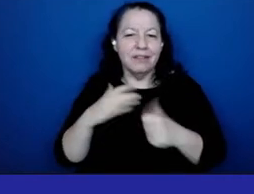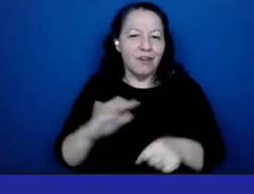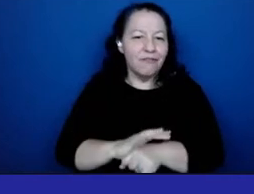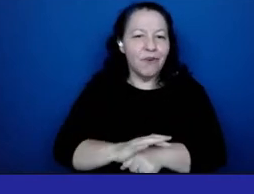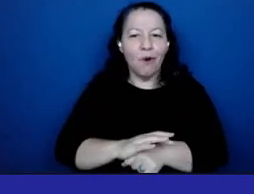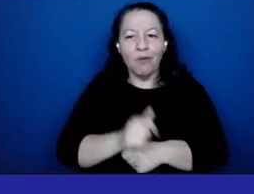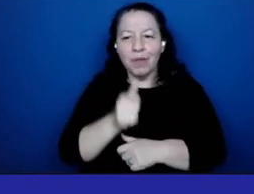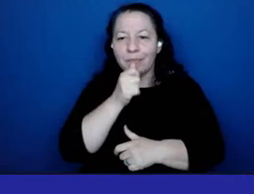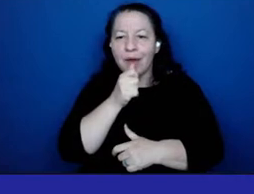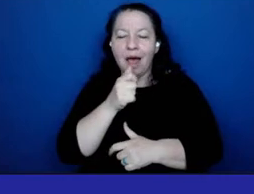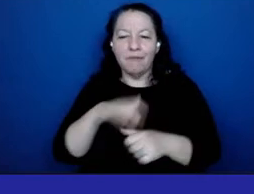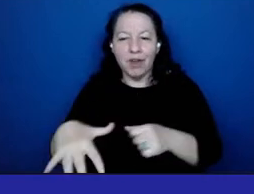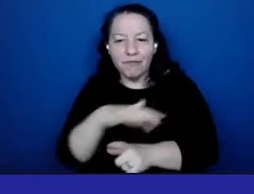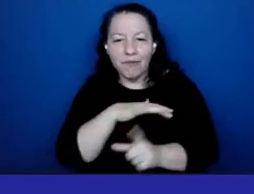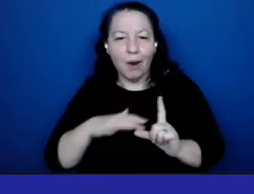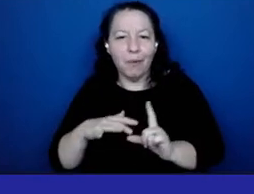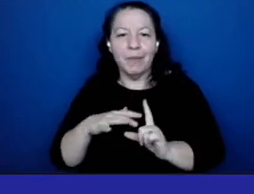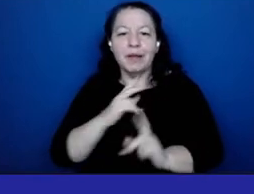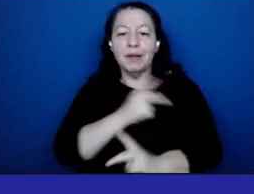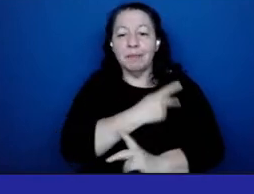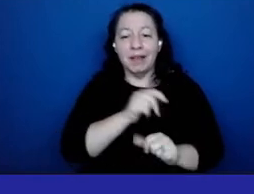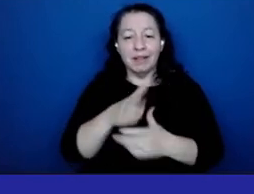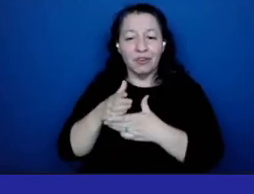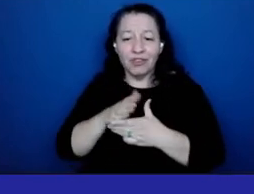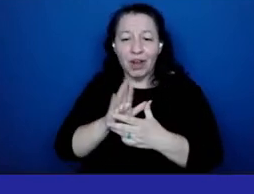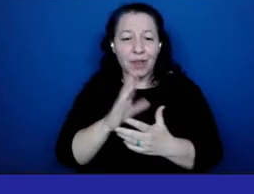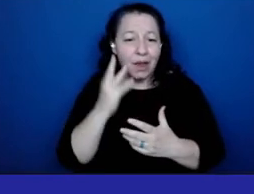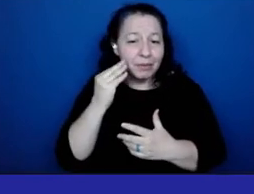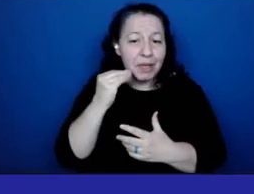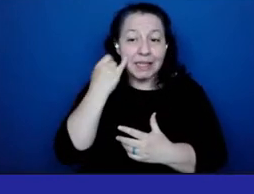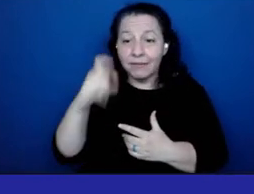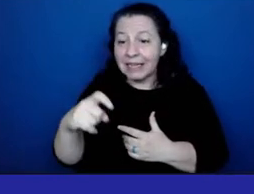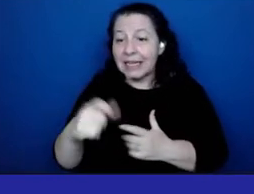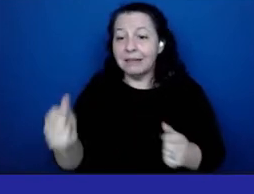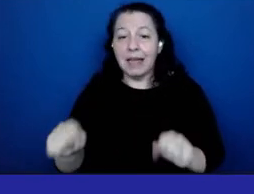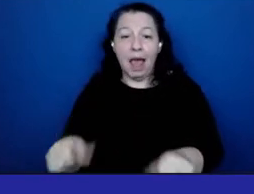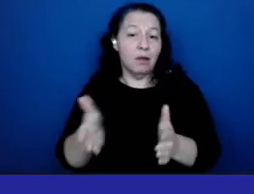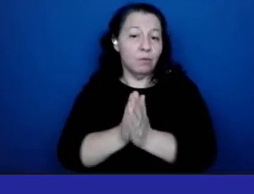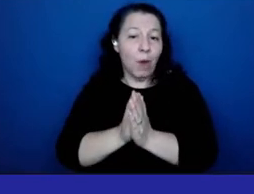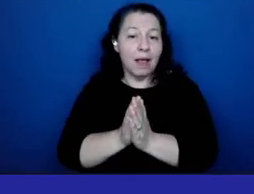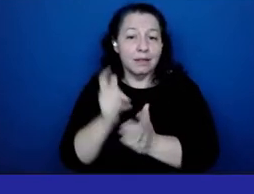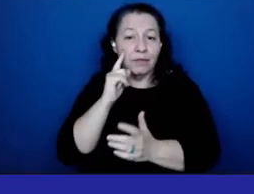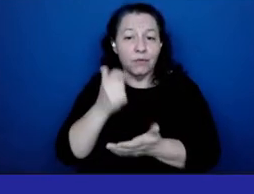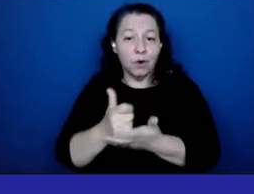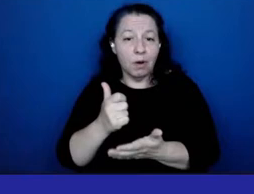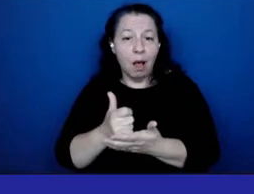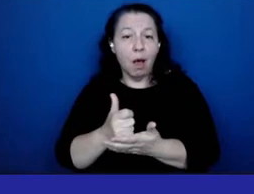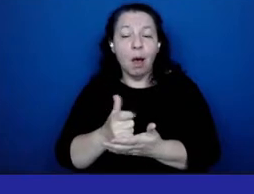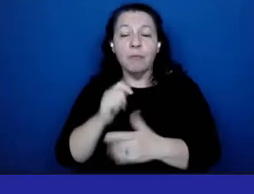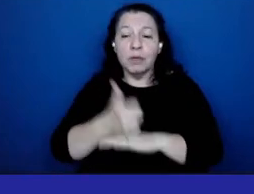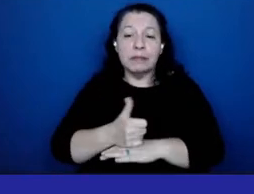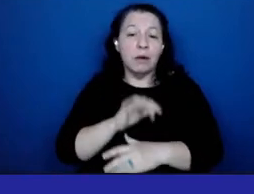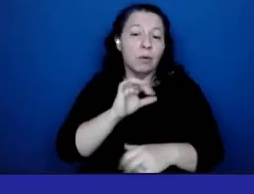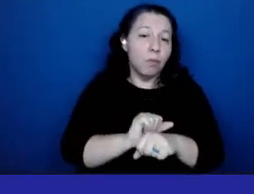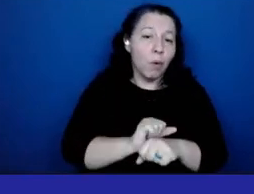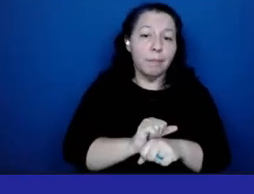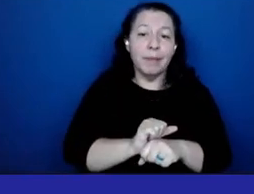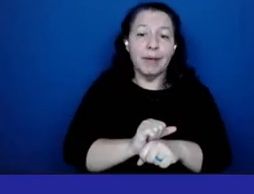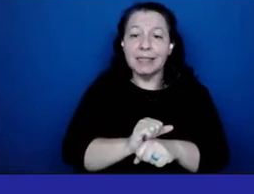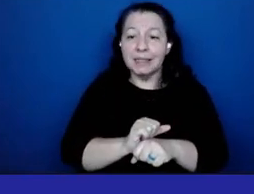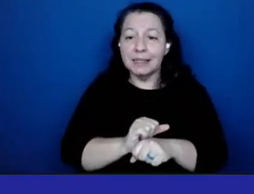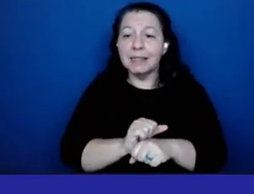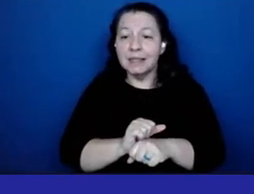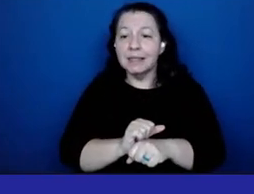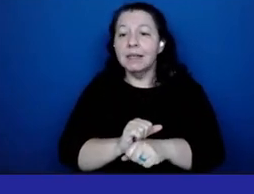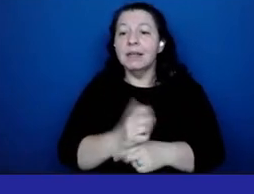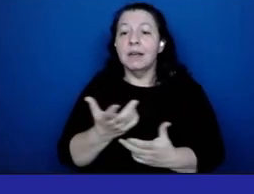share their experiences or whenever needed they can also request assistance for with making appointments or sx their electronic